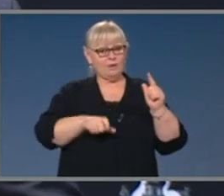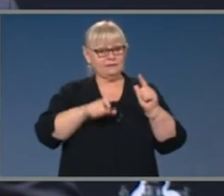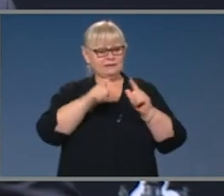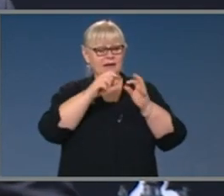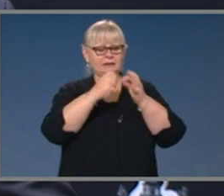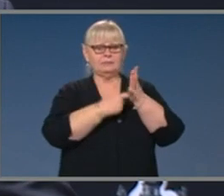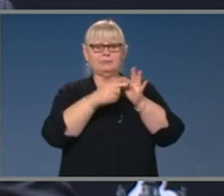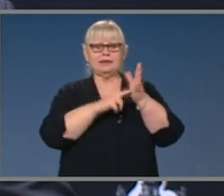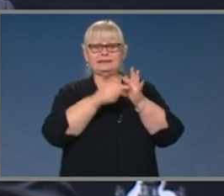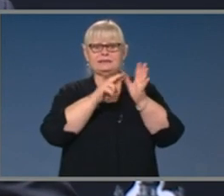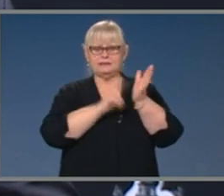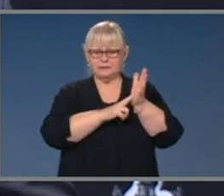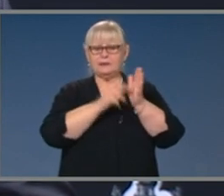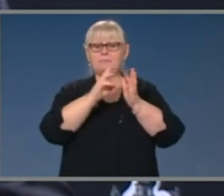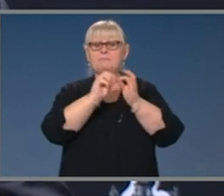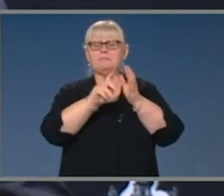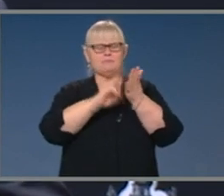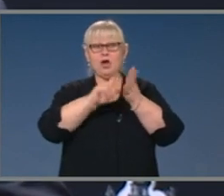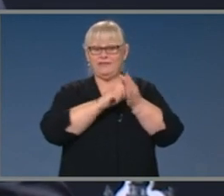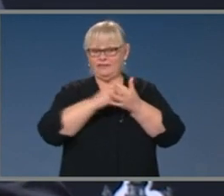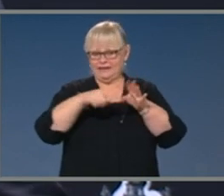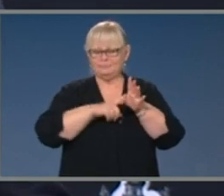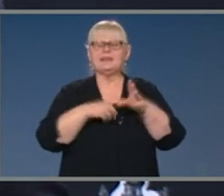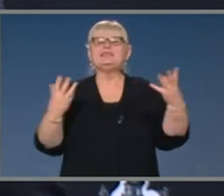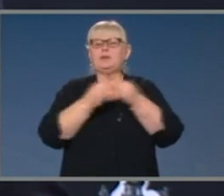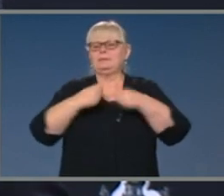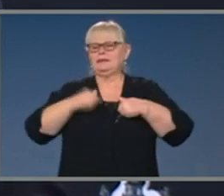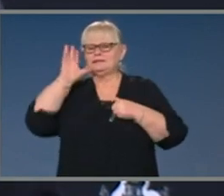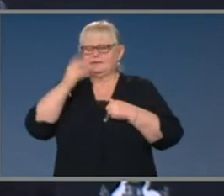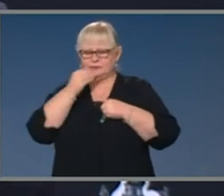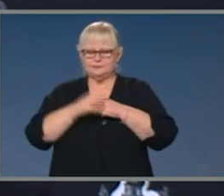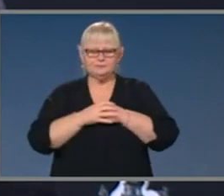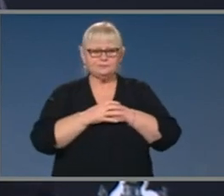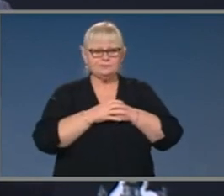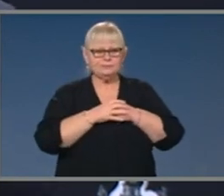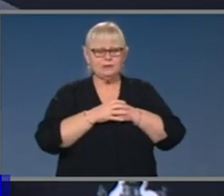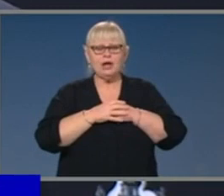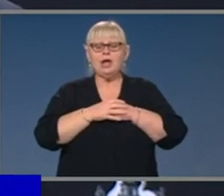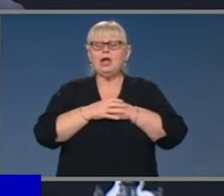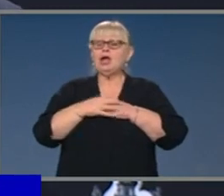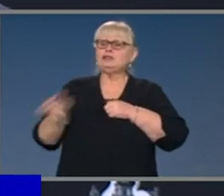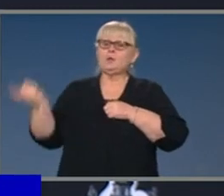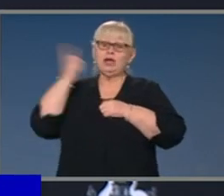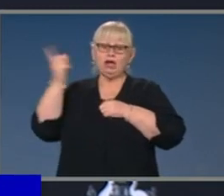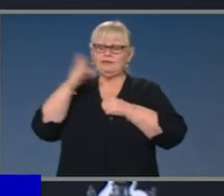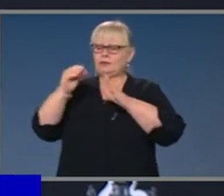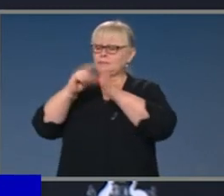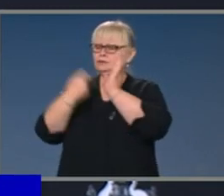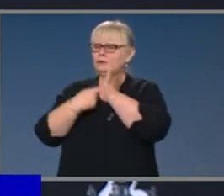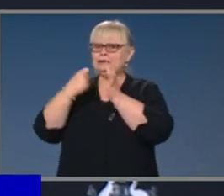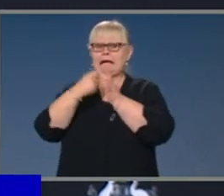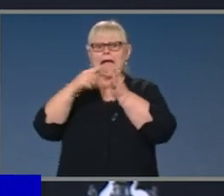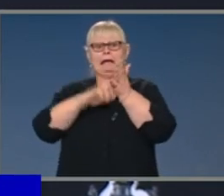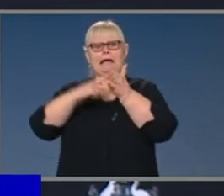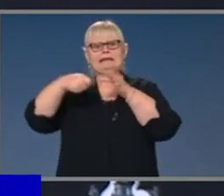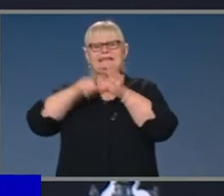to this press conference again this afternoon. We received an economic briefing from Dr Kennedy, which is becoming a